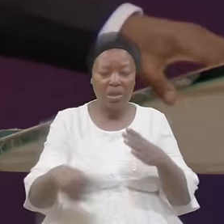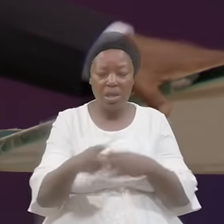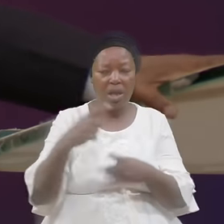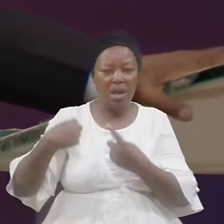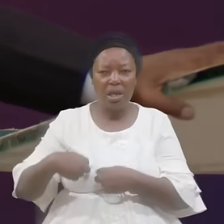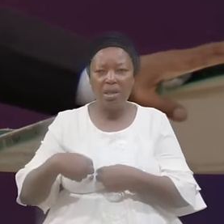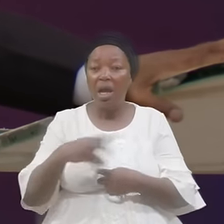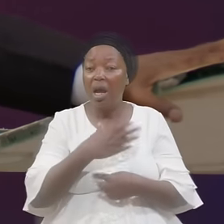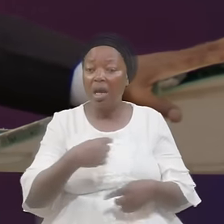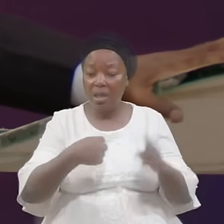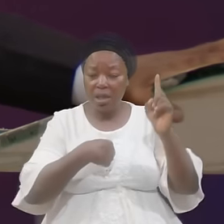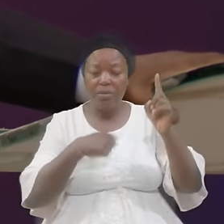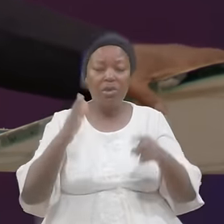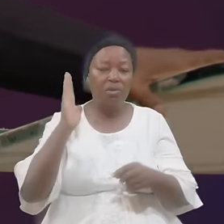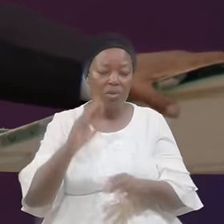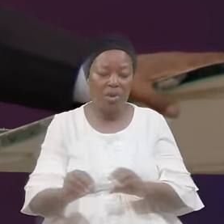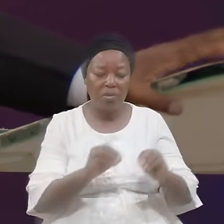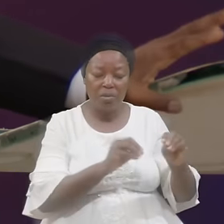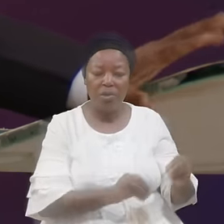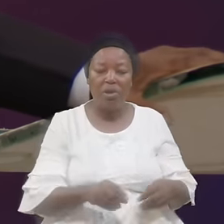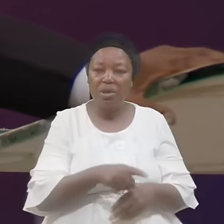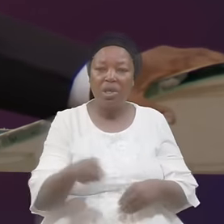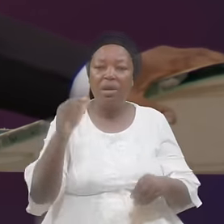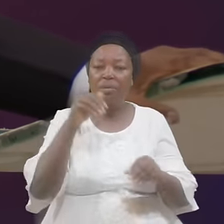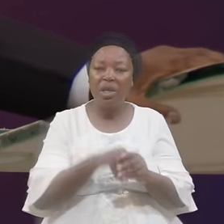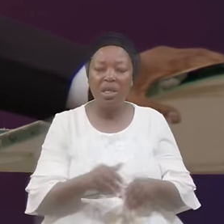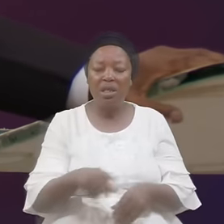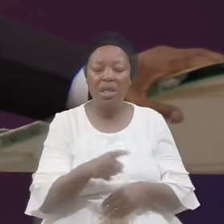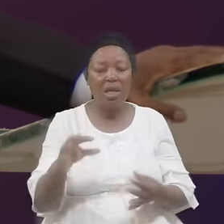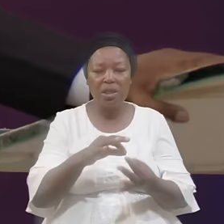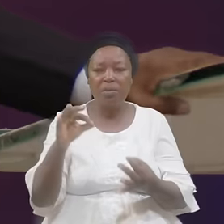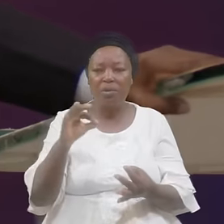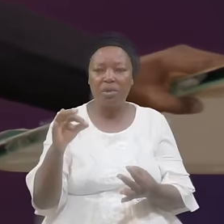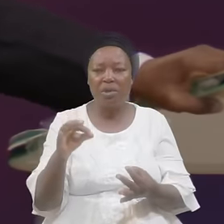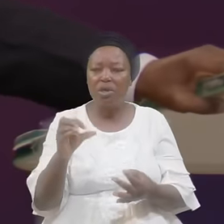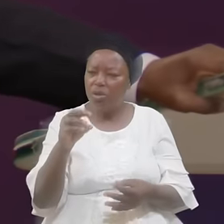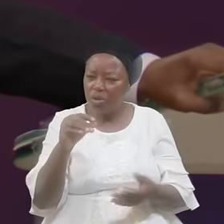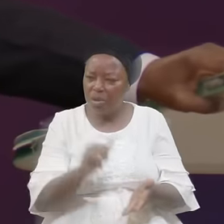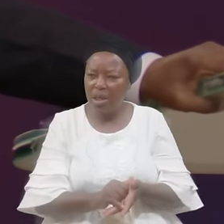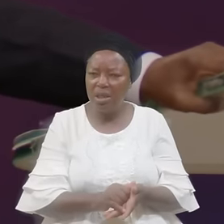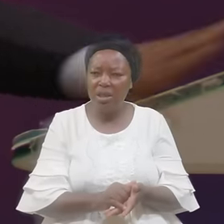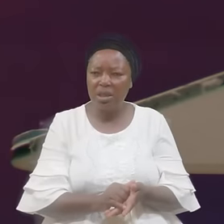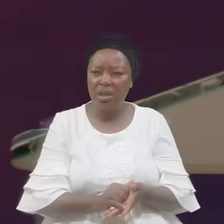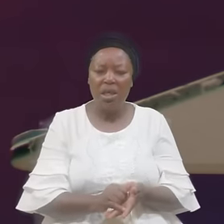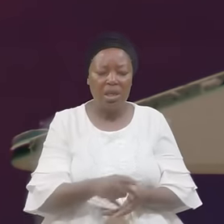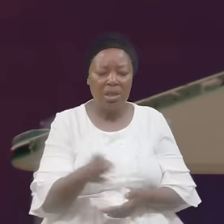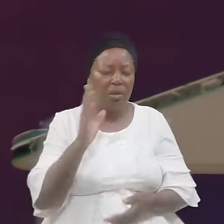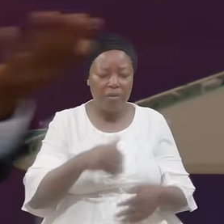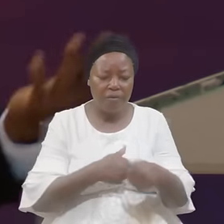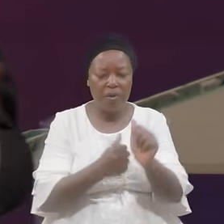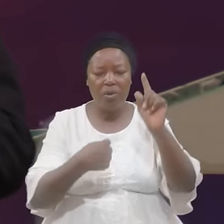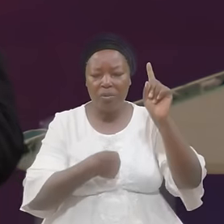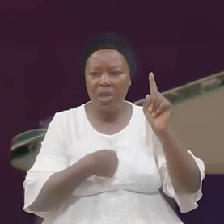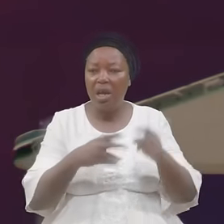And I will Put them In their Spirit So that They will Follow me If